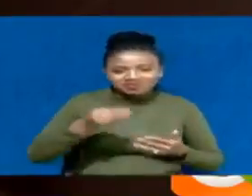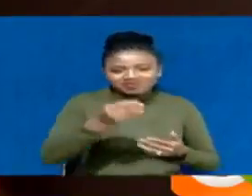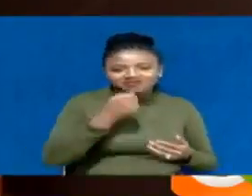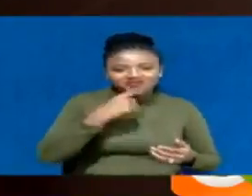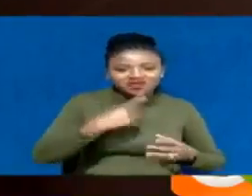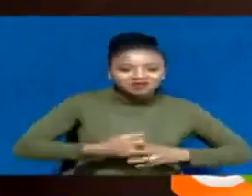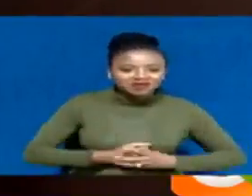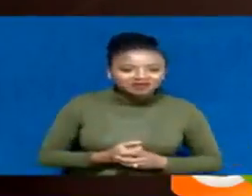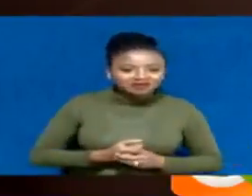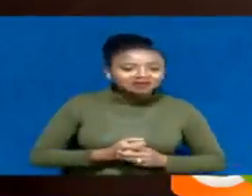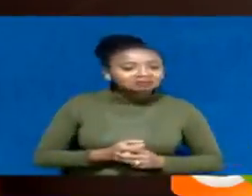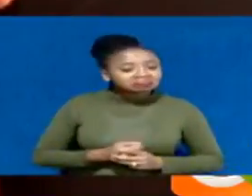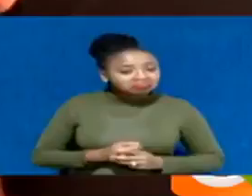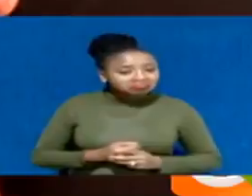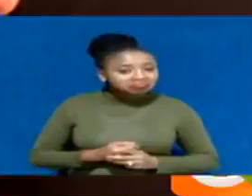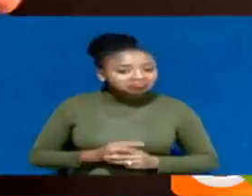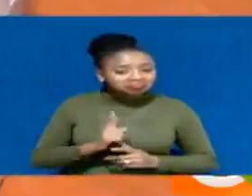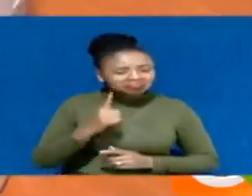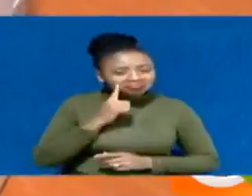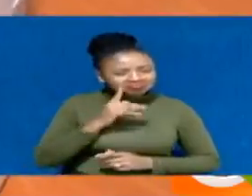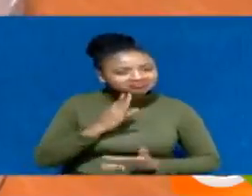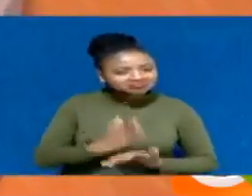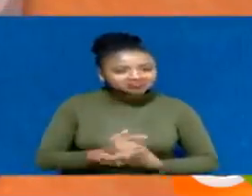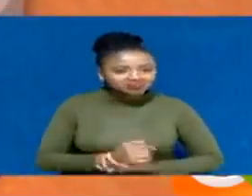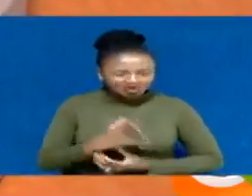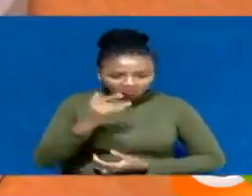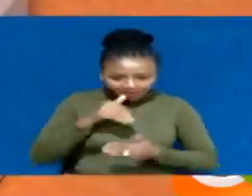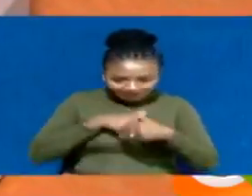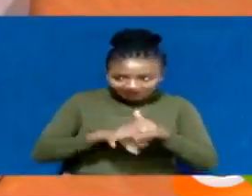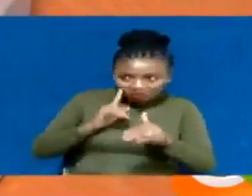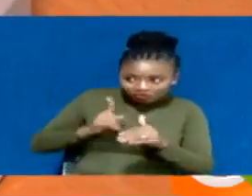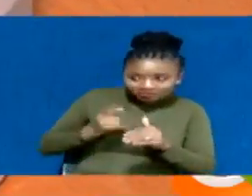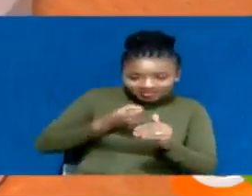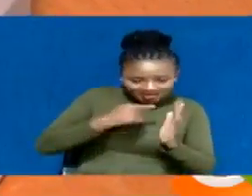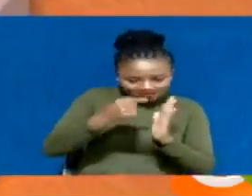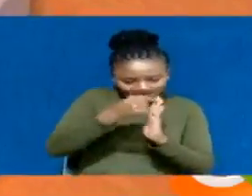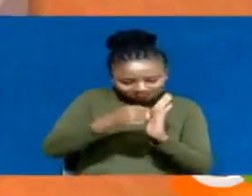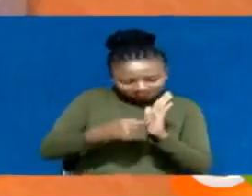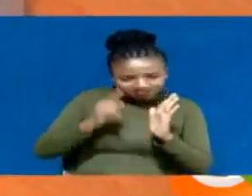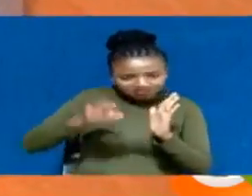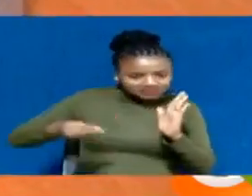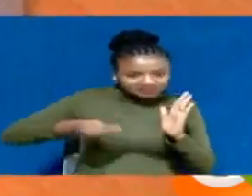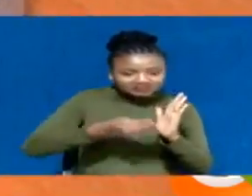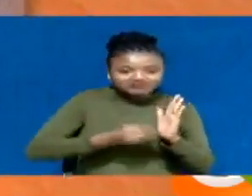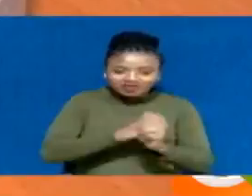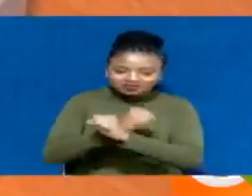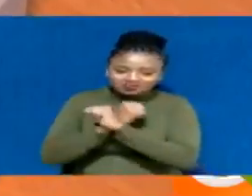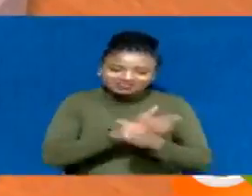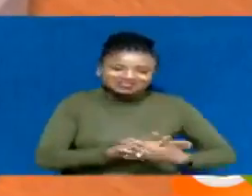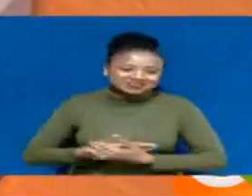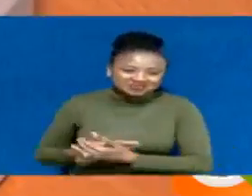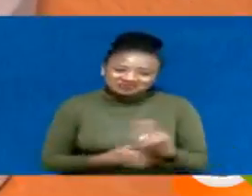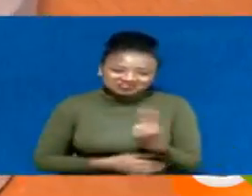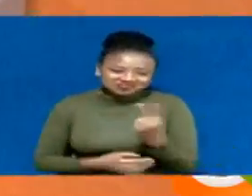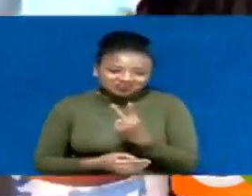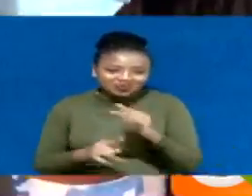A factor that Beatrice knows all too well, she keenly follows the due procedures and it has kept her infant's HIV